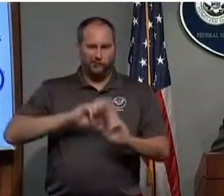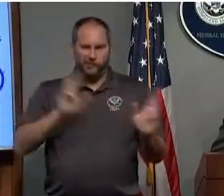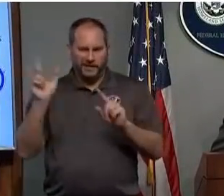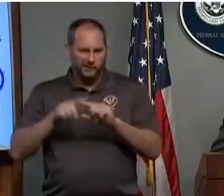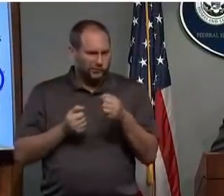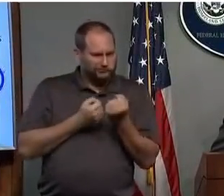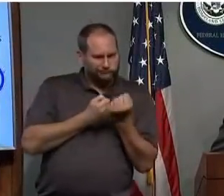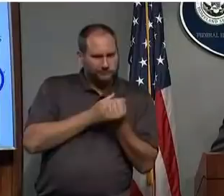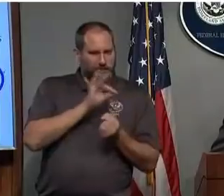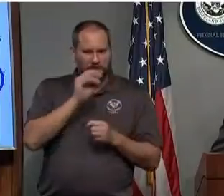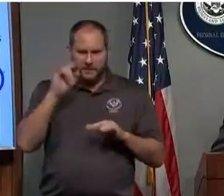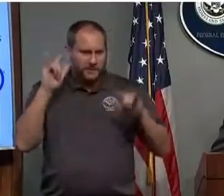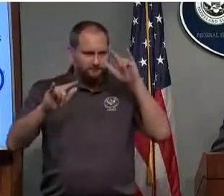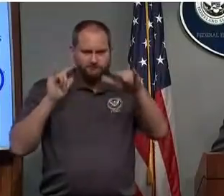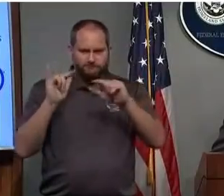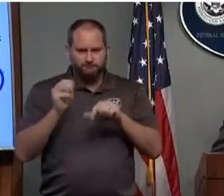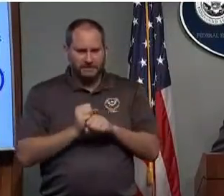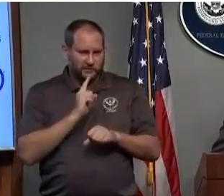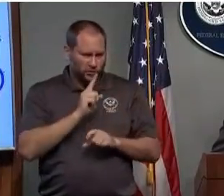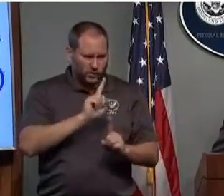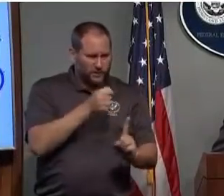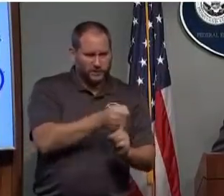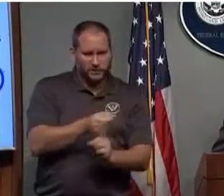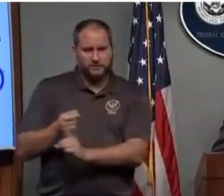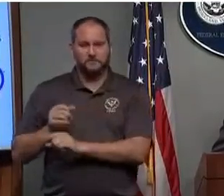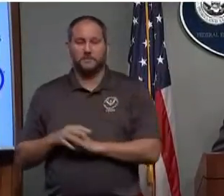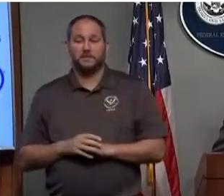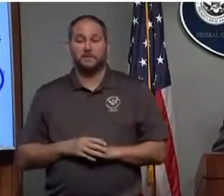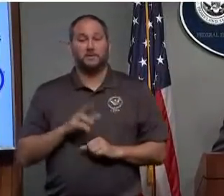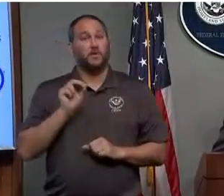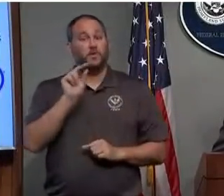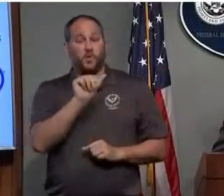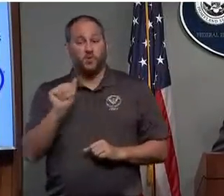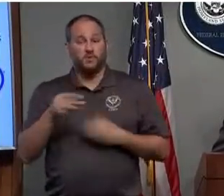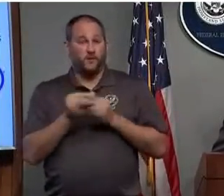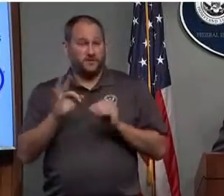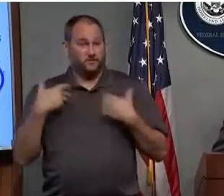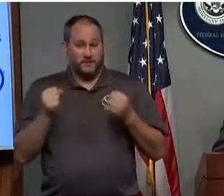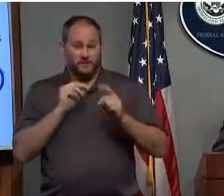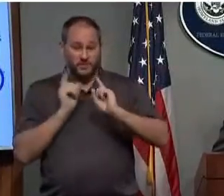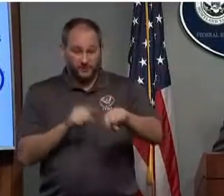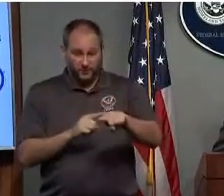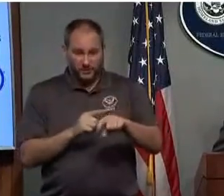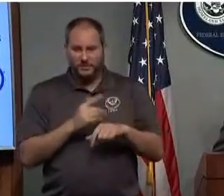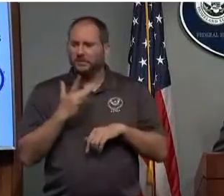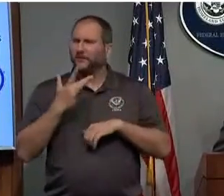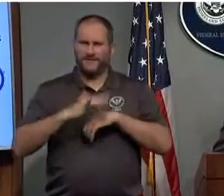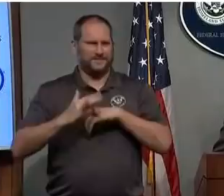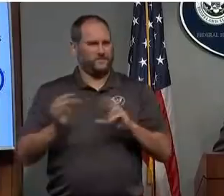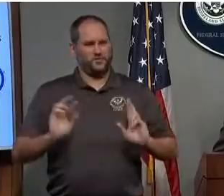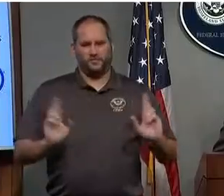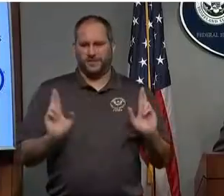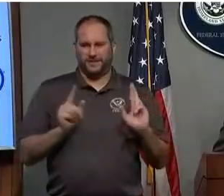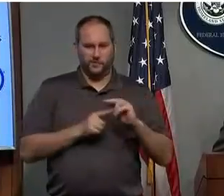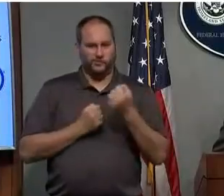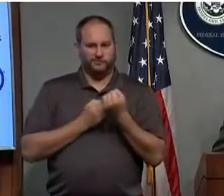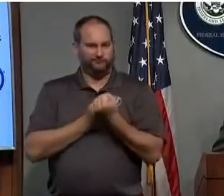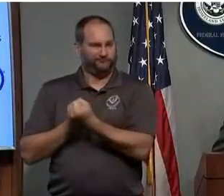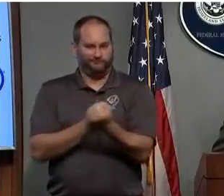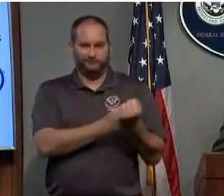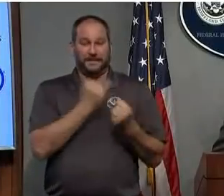NOAA's Office of Response and Recovery is also on standby to assist the Coast Guard in any possible chemical or oil spills.